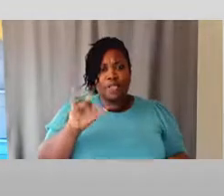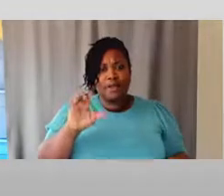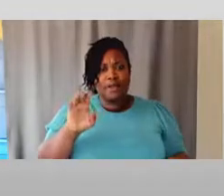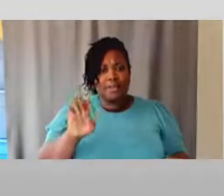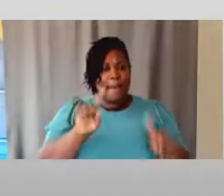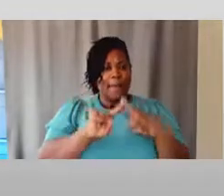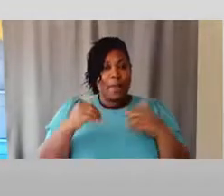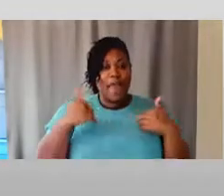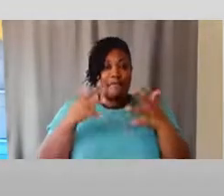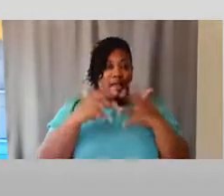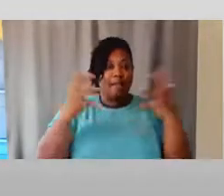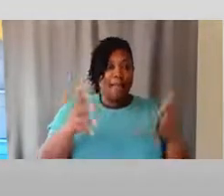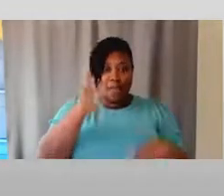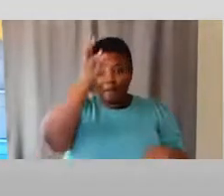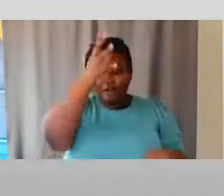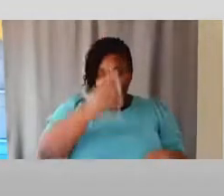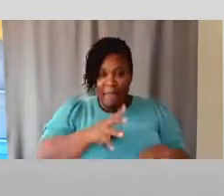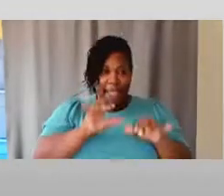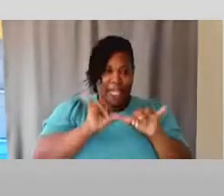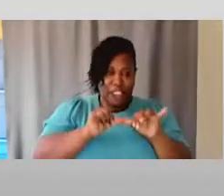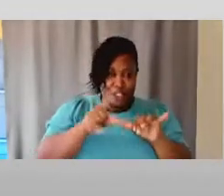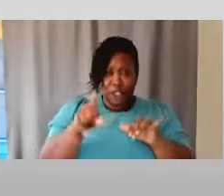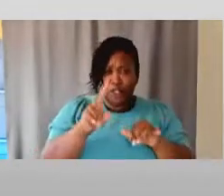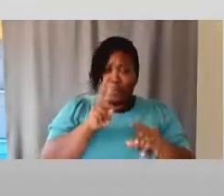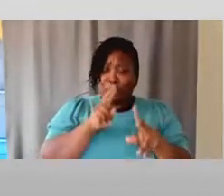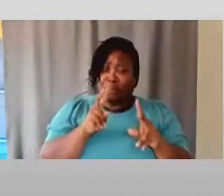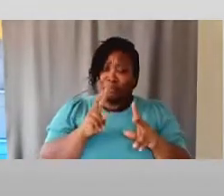students in our class, and they're pretty basic.